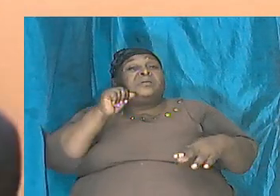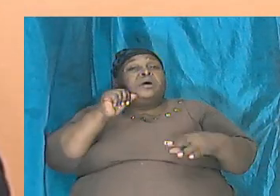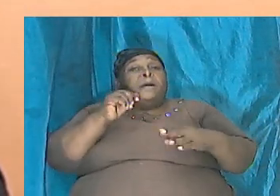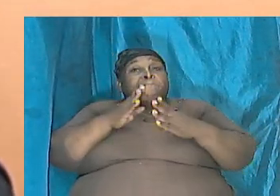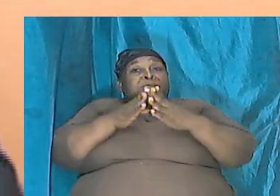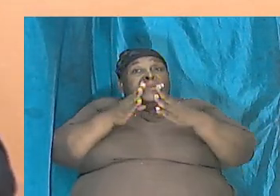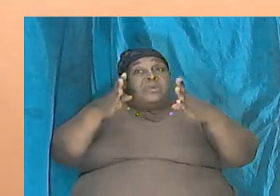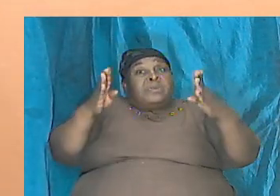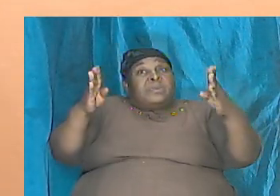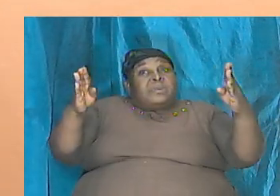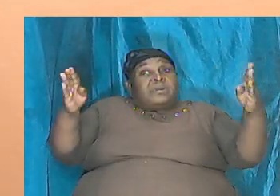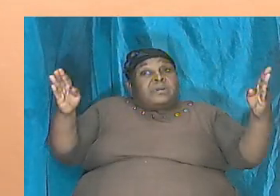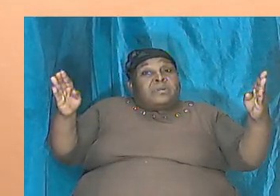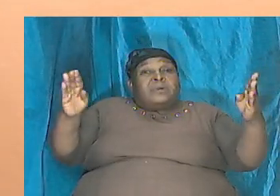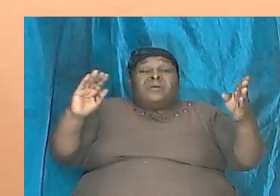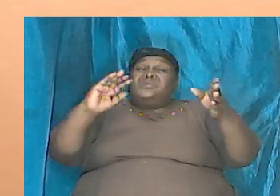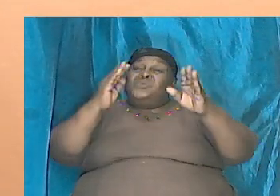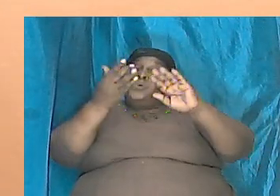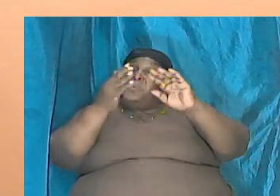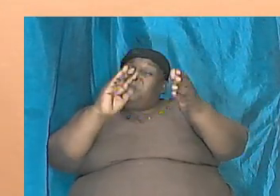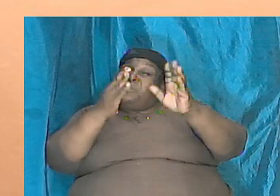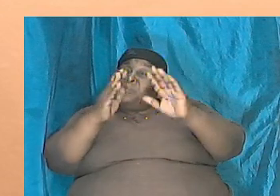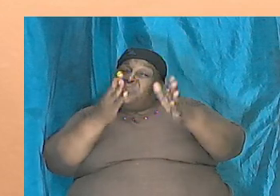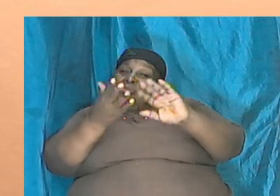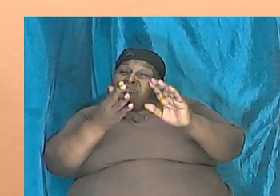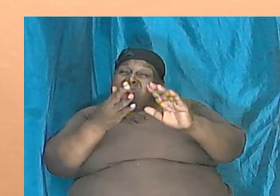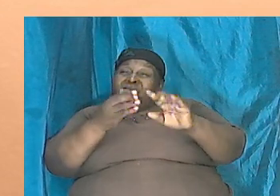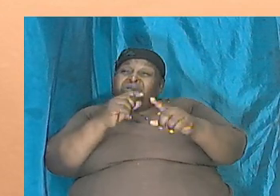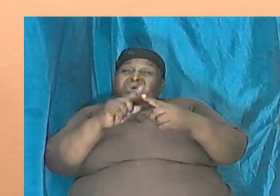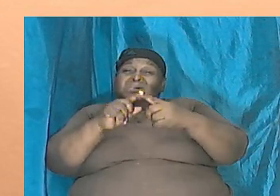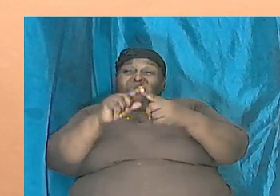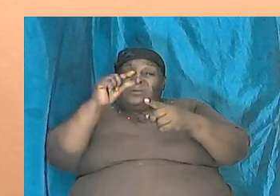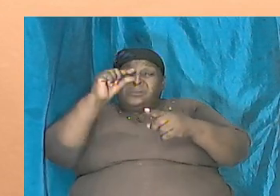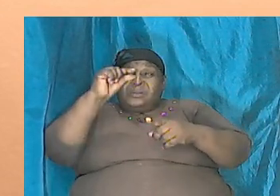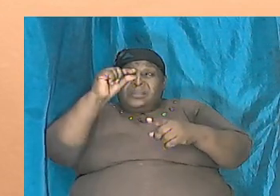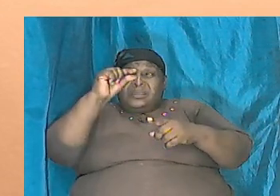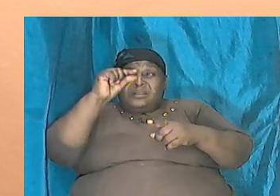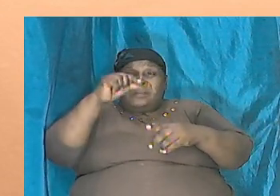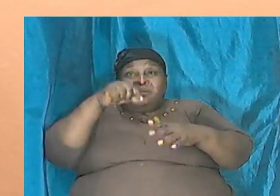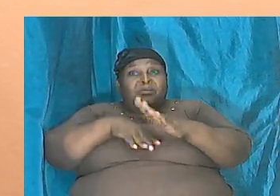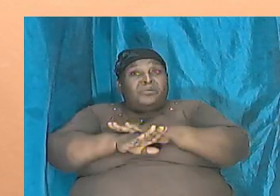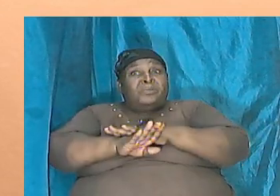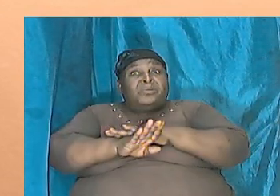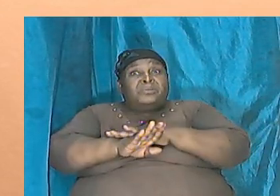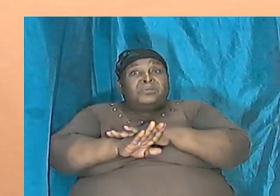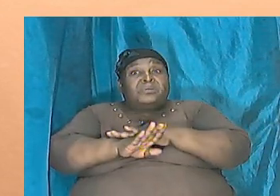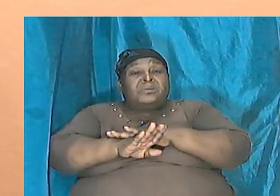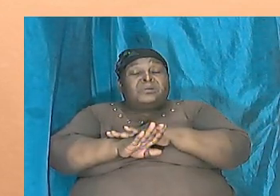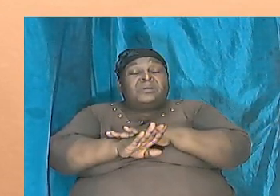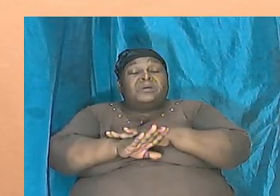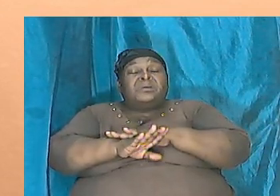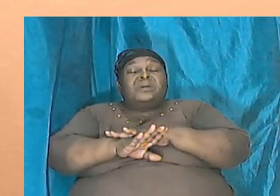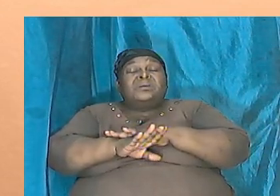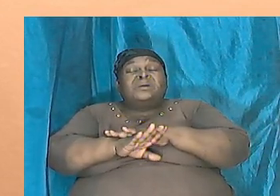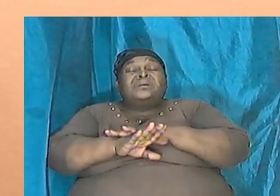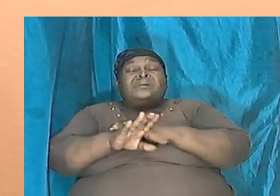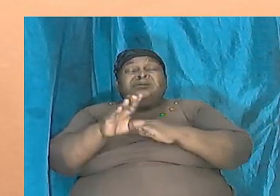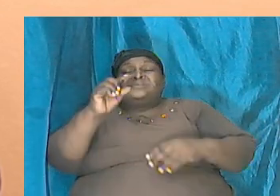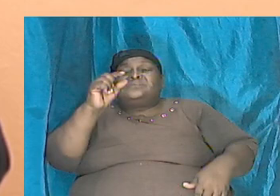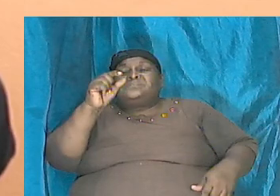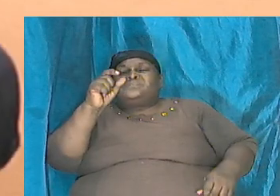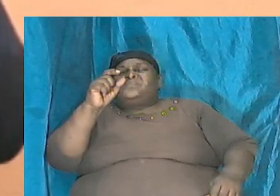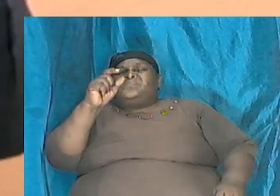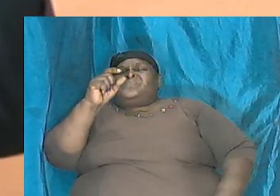in comparison to what it was when it was born similar to the mustard seed it's the smallest seed